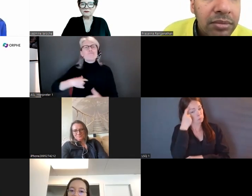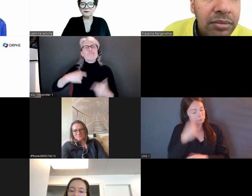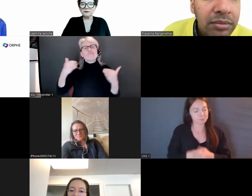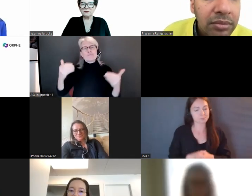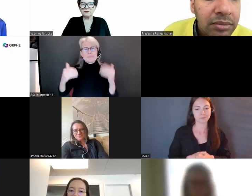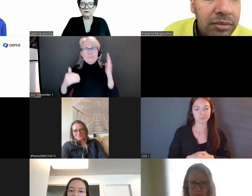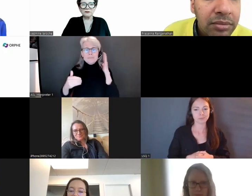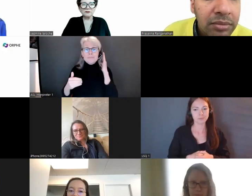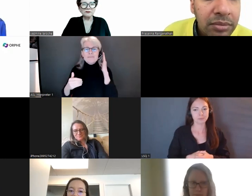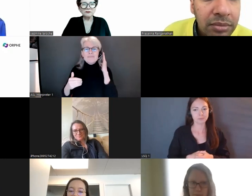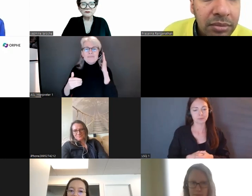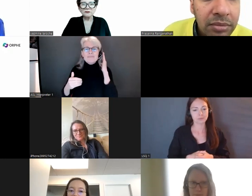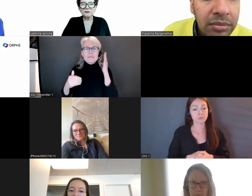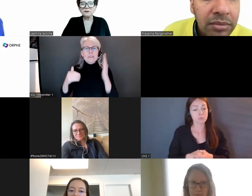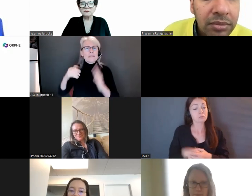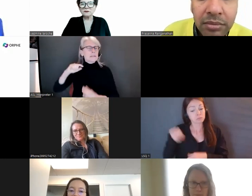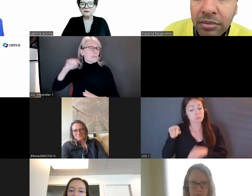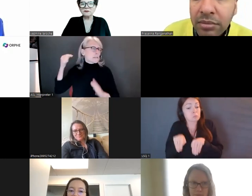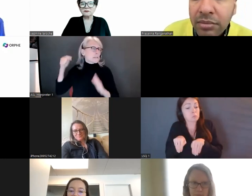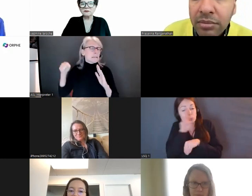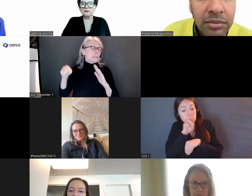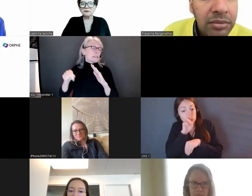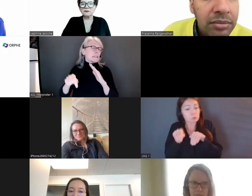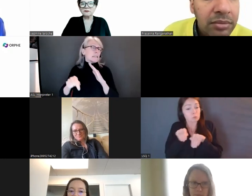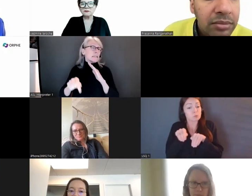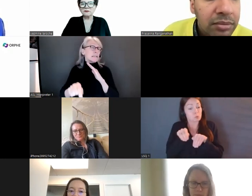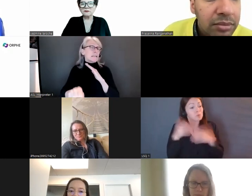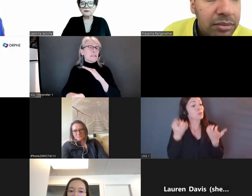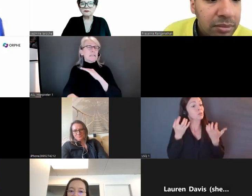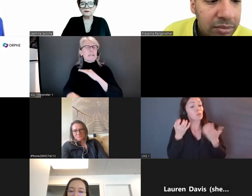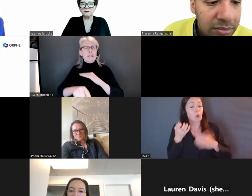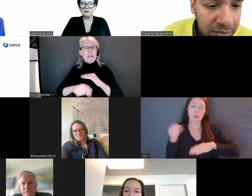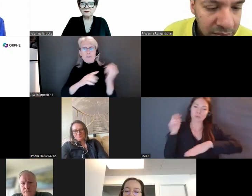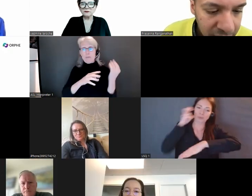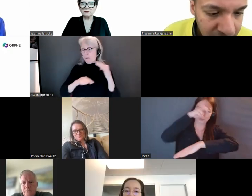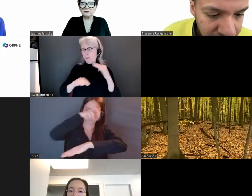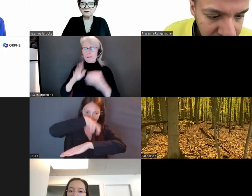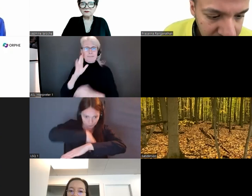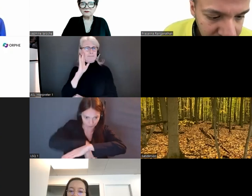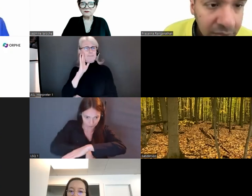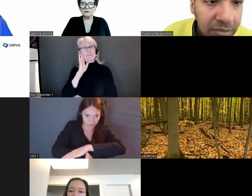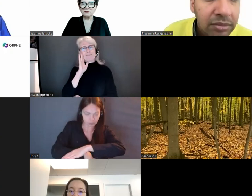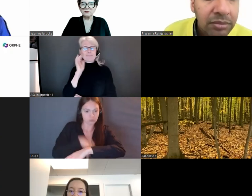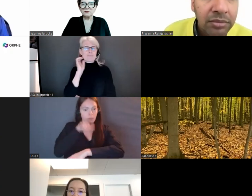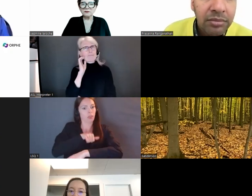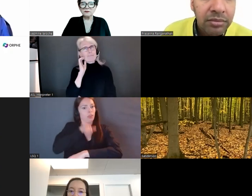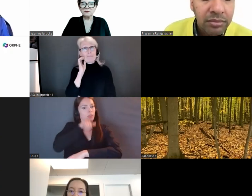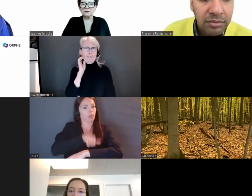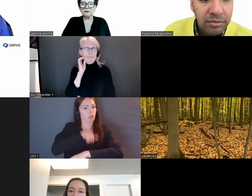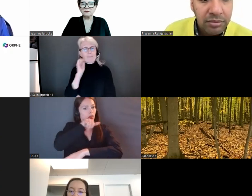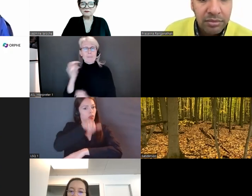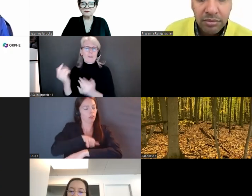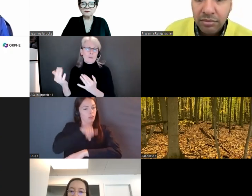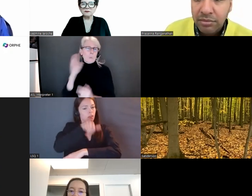Undaunted, he disappeared into the waves. The onlookers smiled. They waited for the muskrat to